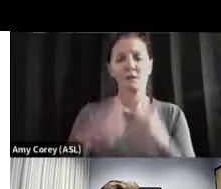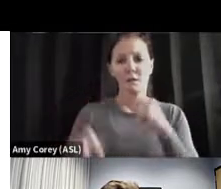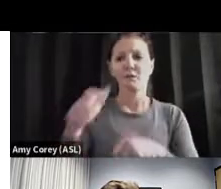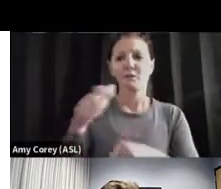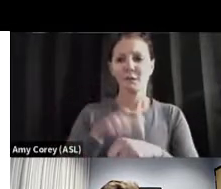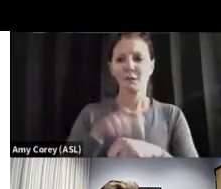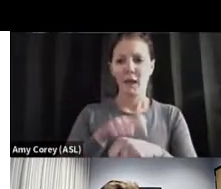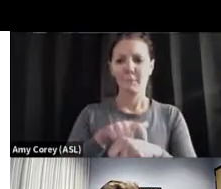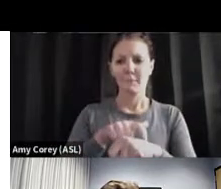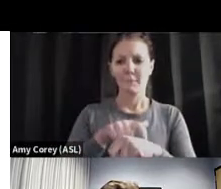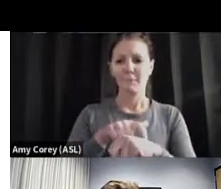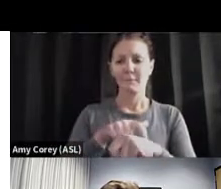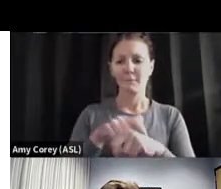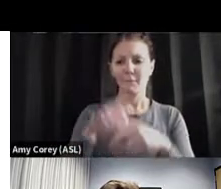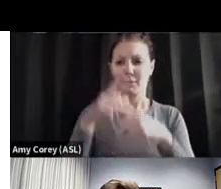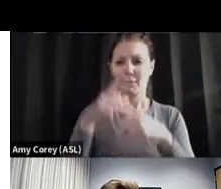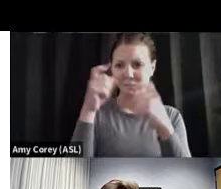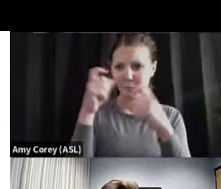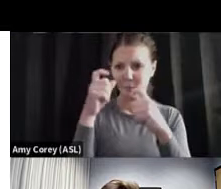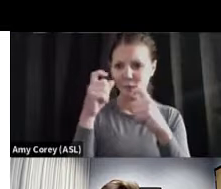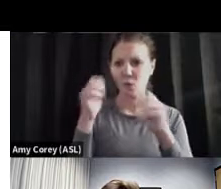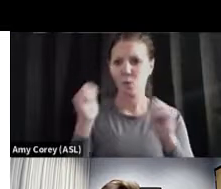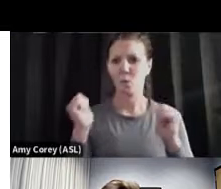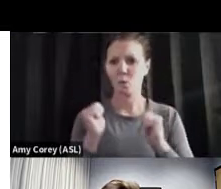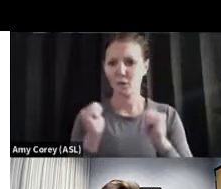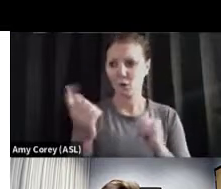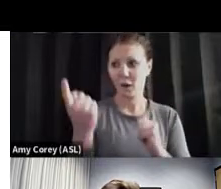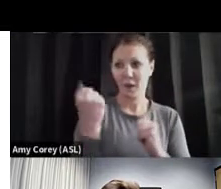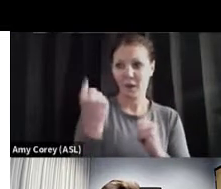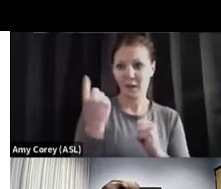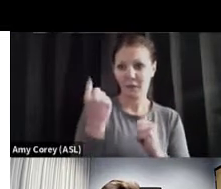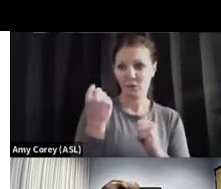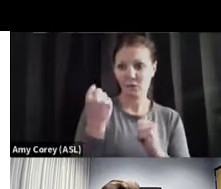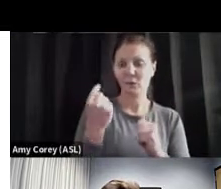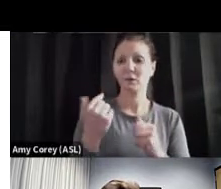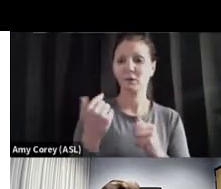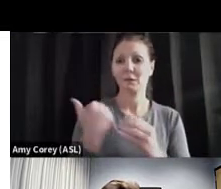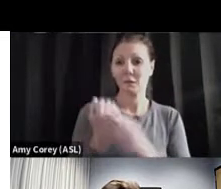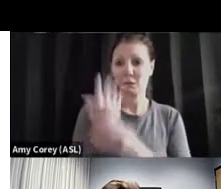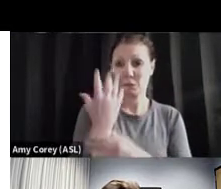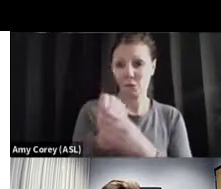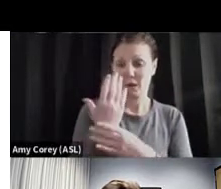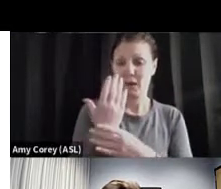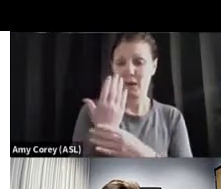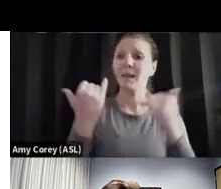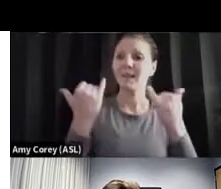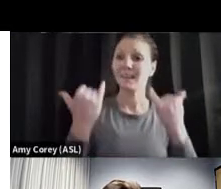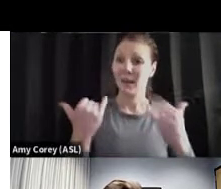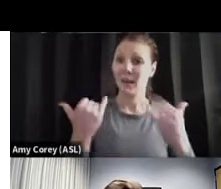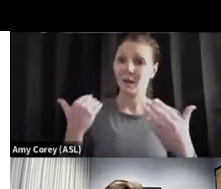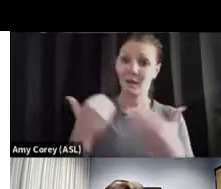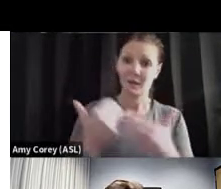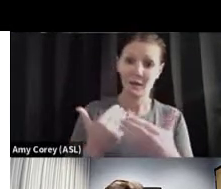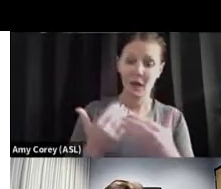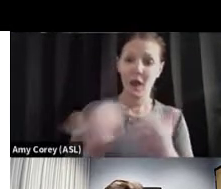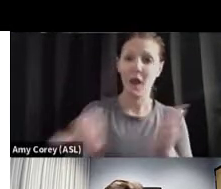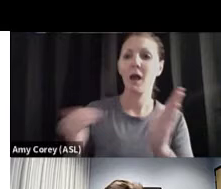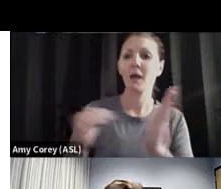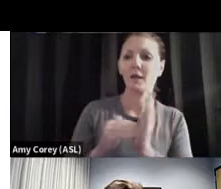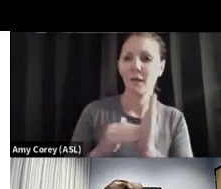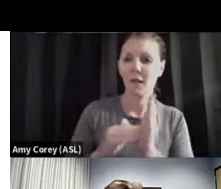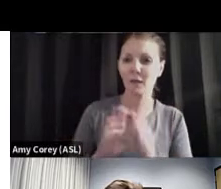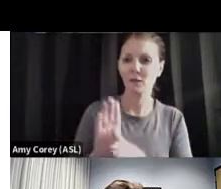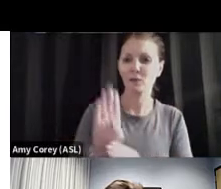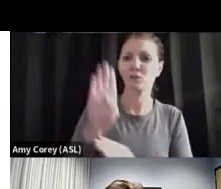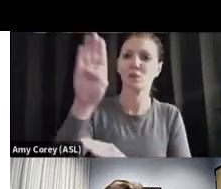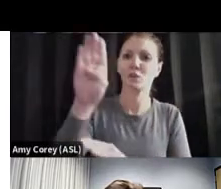summer and winter of last season, in the spring. And now we're in the midst of this latest surge, which I'll tell you a little